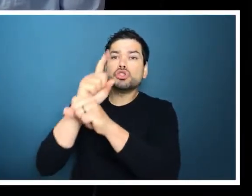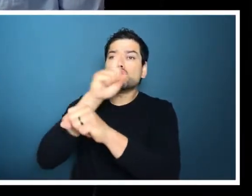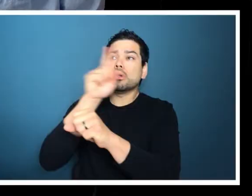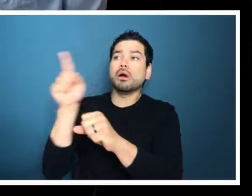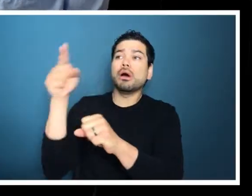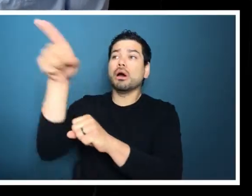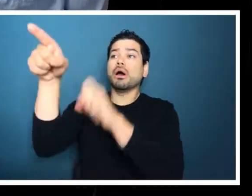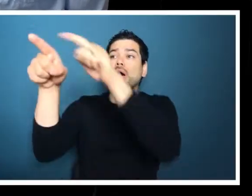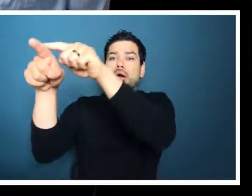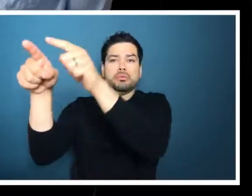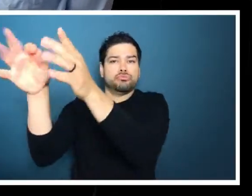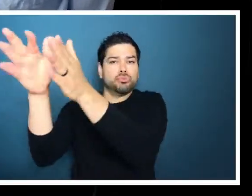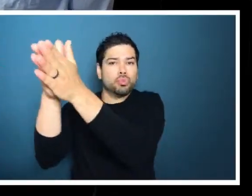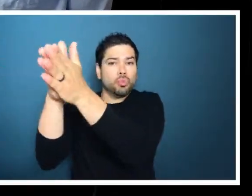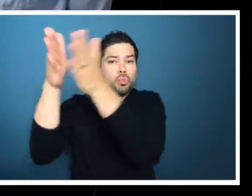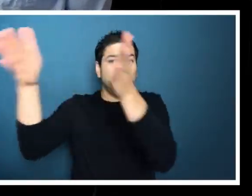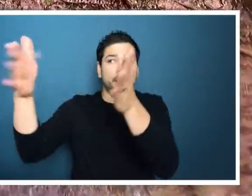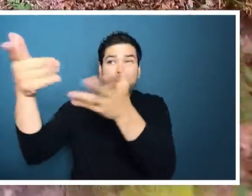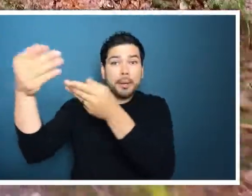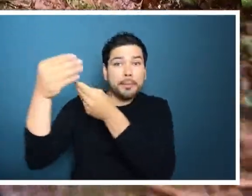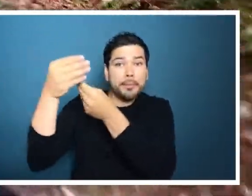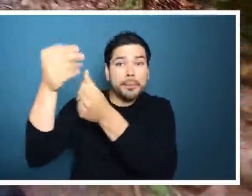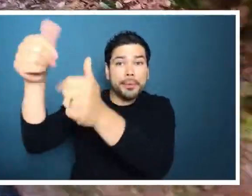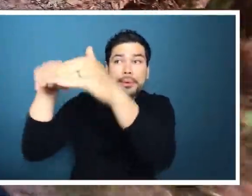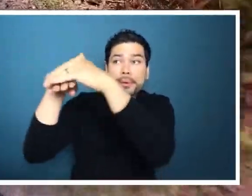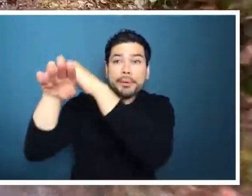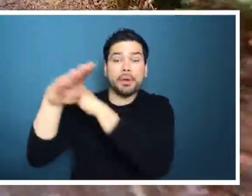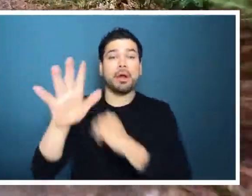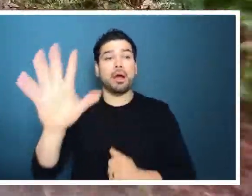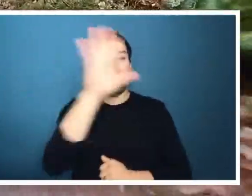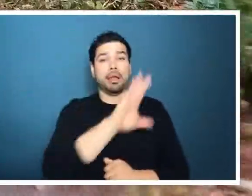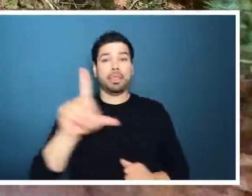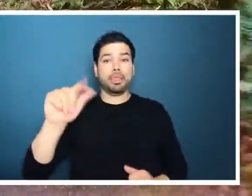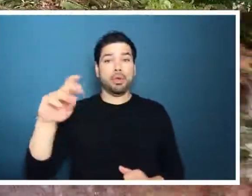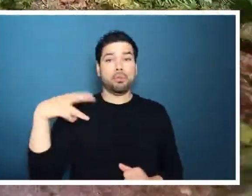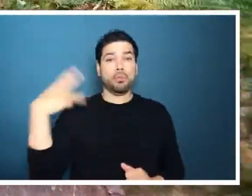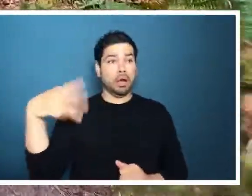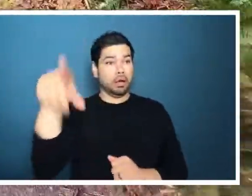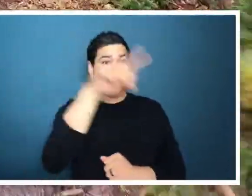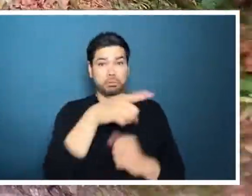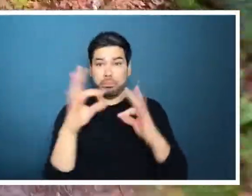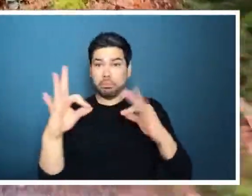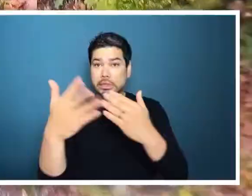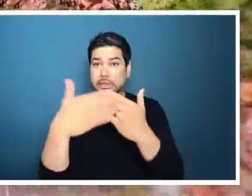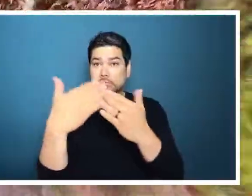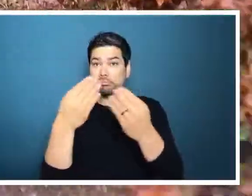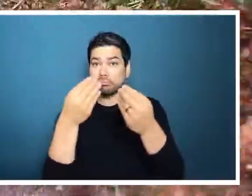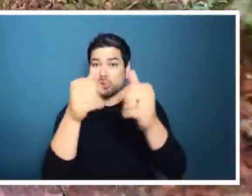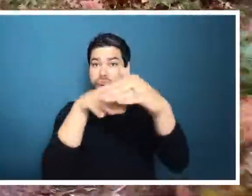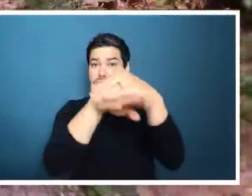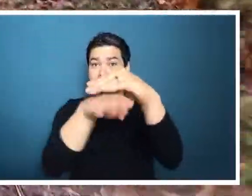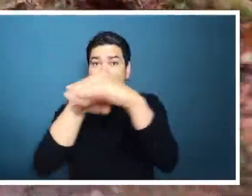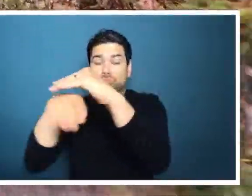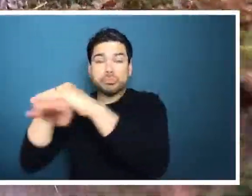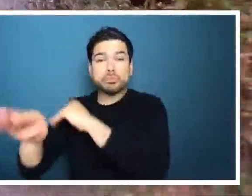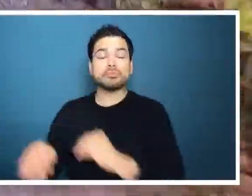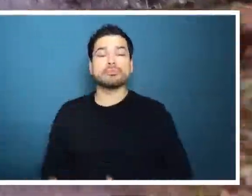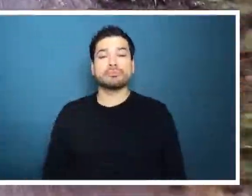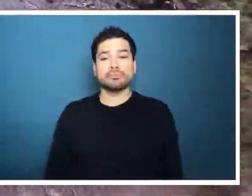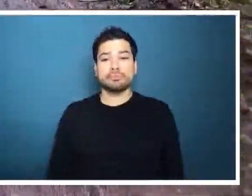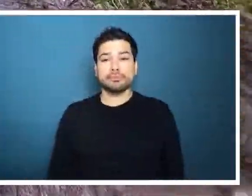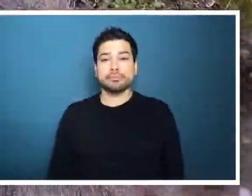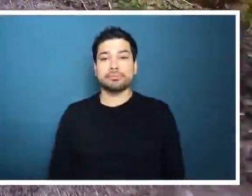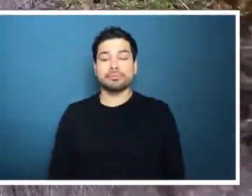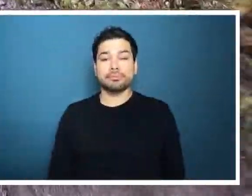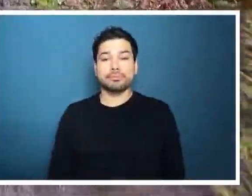do need trails widened, or we do need a path to Lake Washington to be accessible. Cecilia rides her